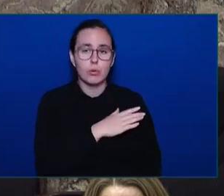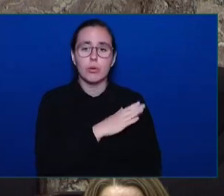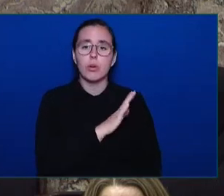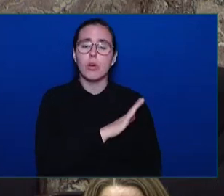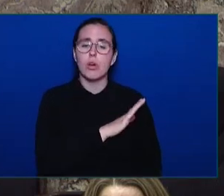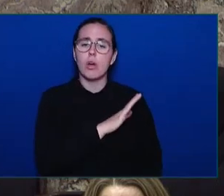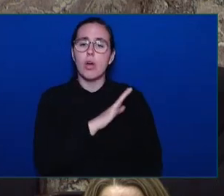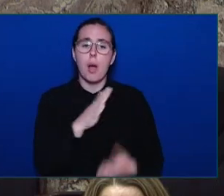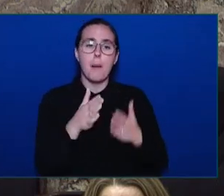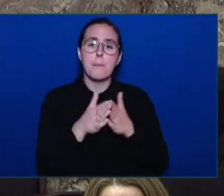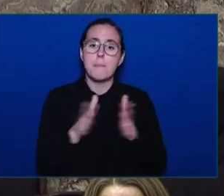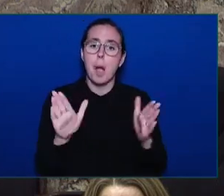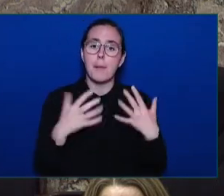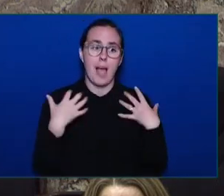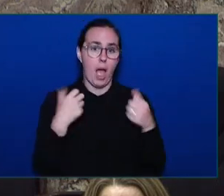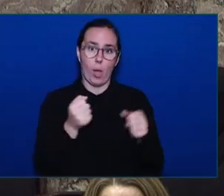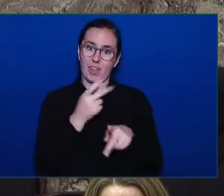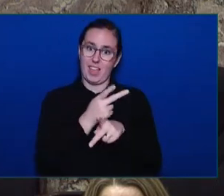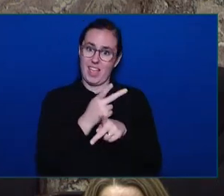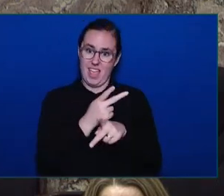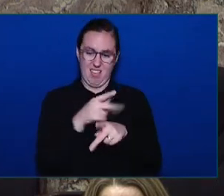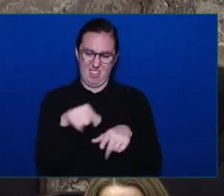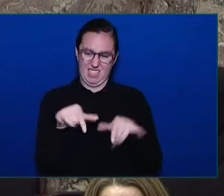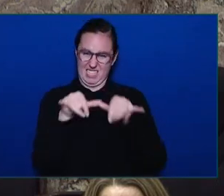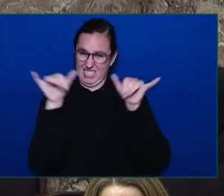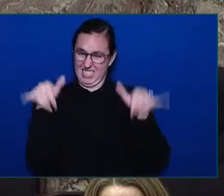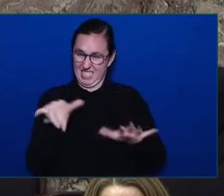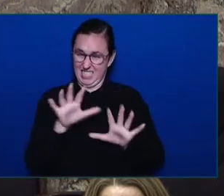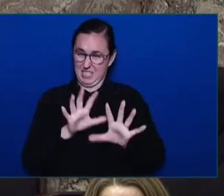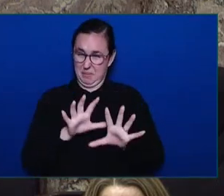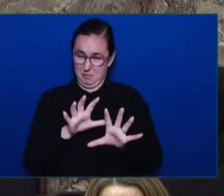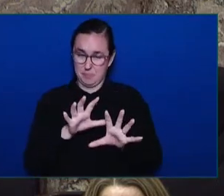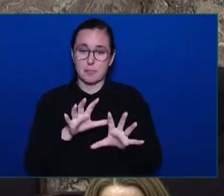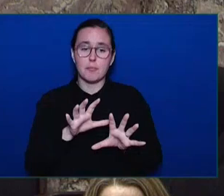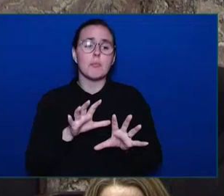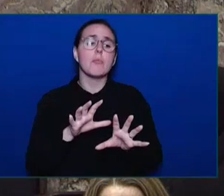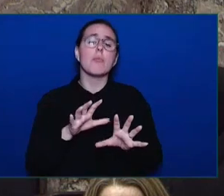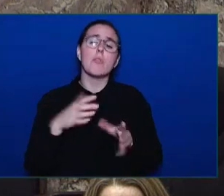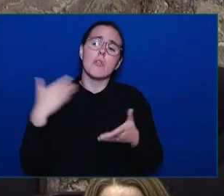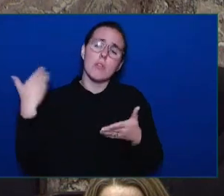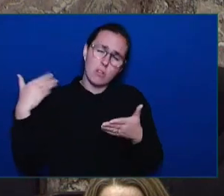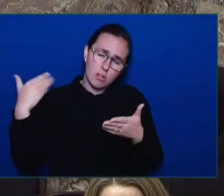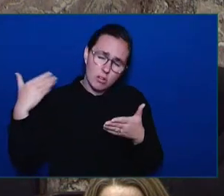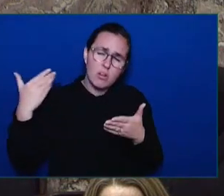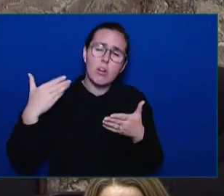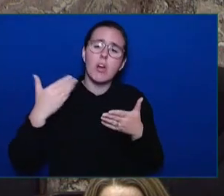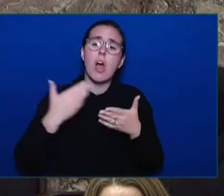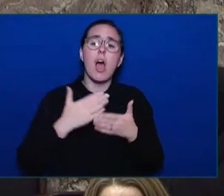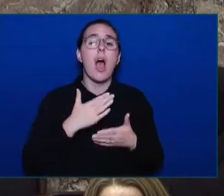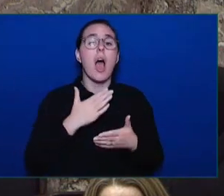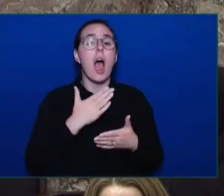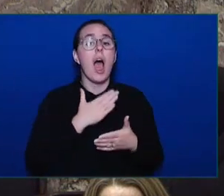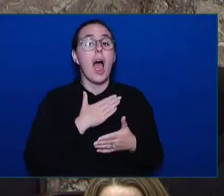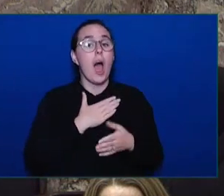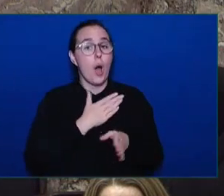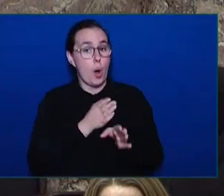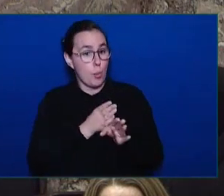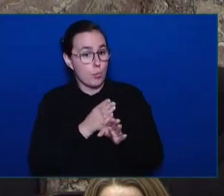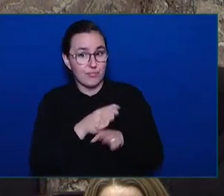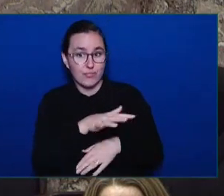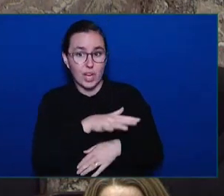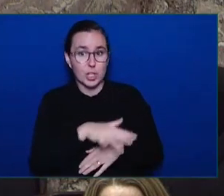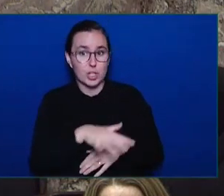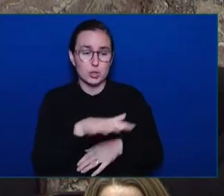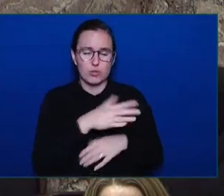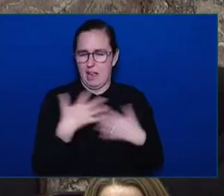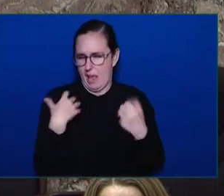number of years, our health care workers, our health care professionals, have demonstrated extraordinary skill and